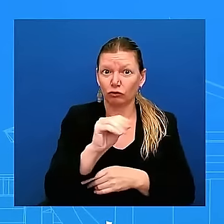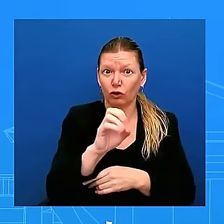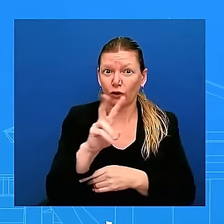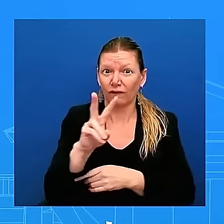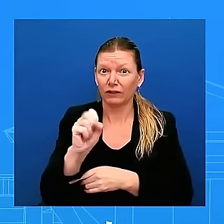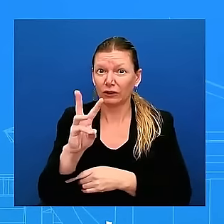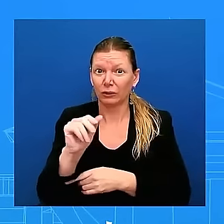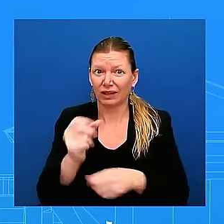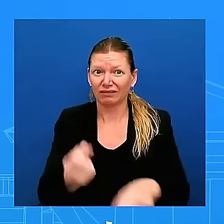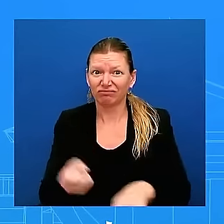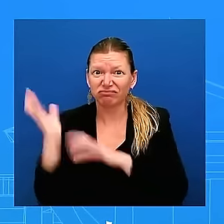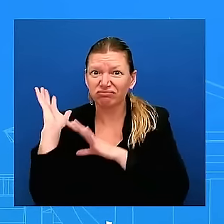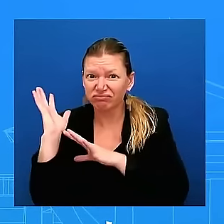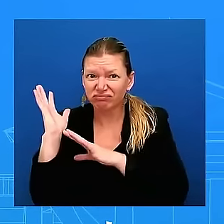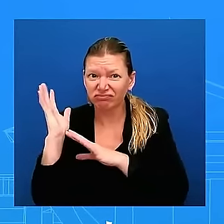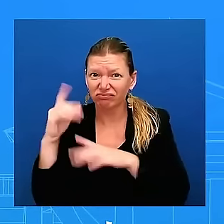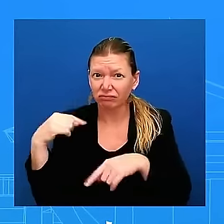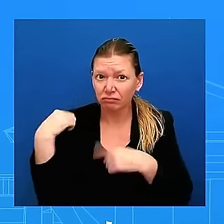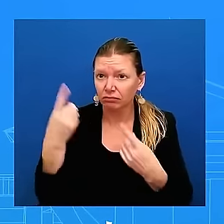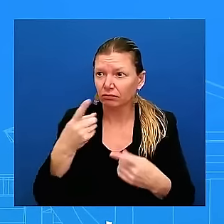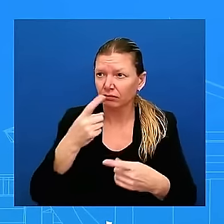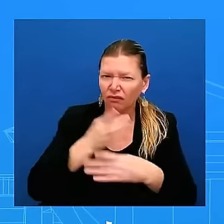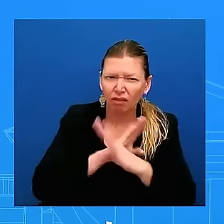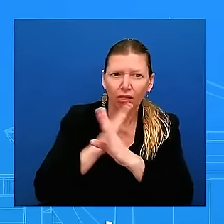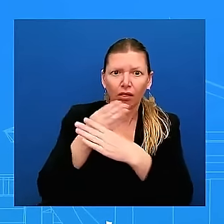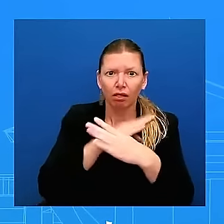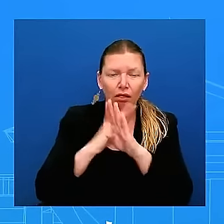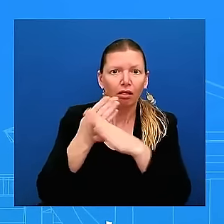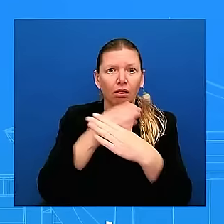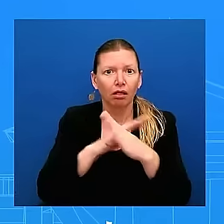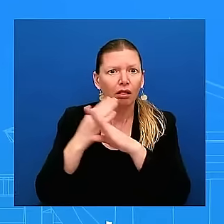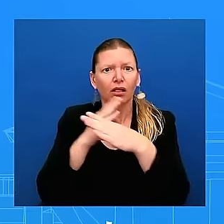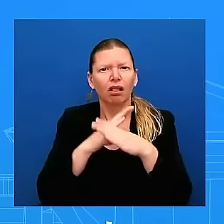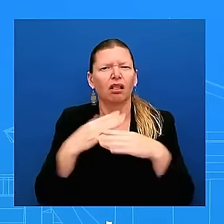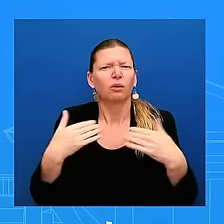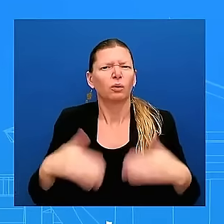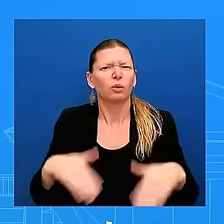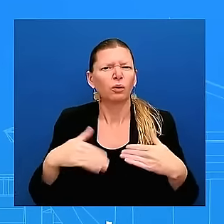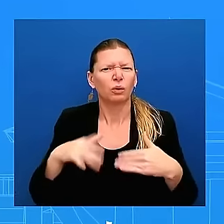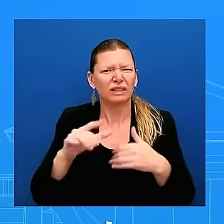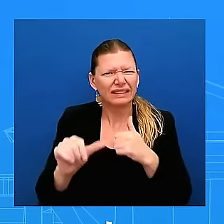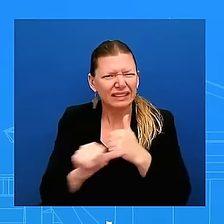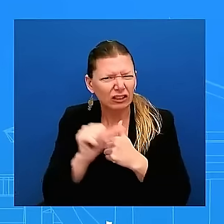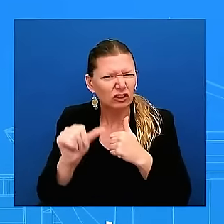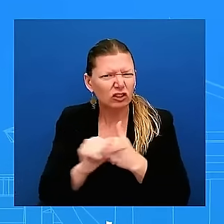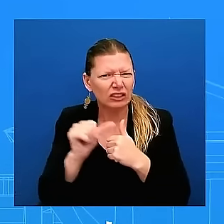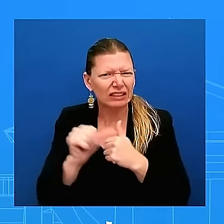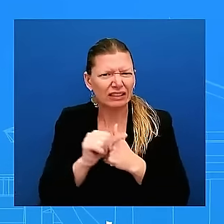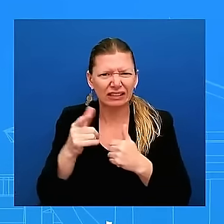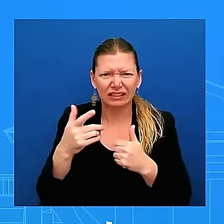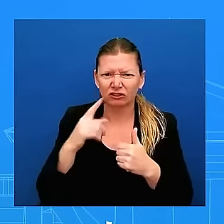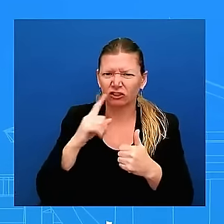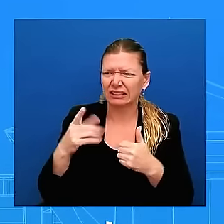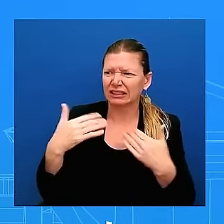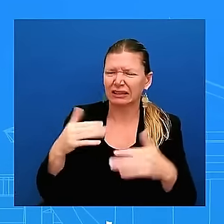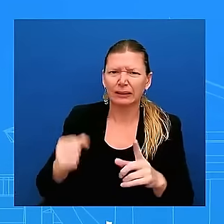their their dangerous agenda is having devastating consequences for women's health and lives Republican